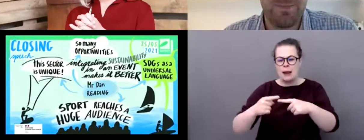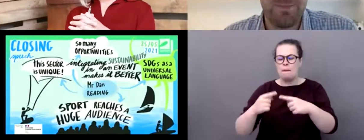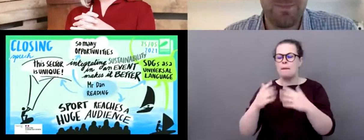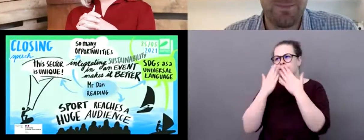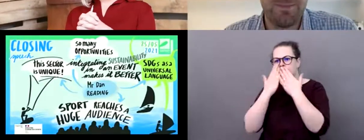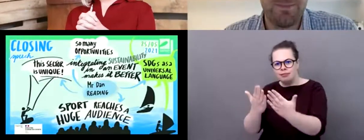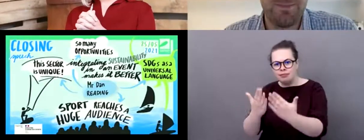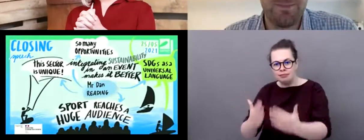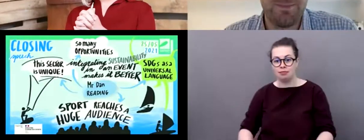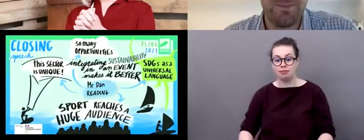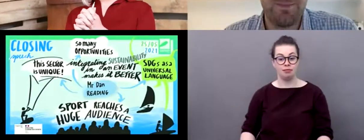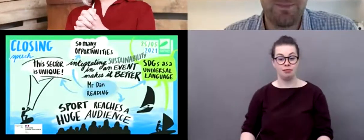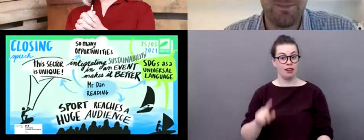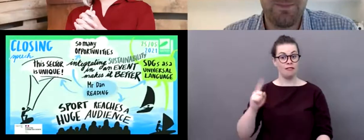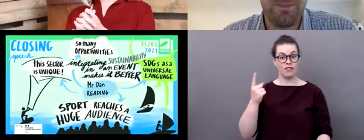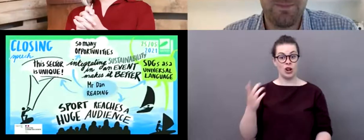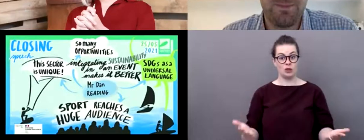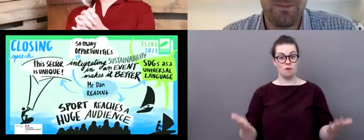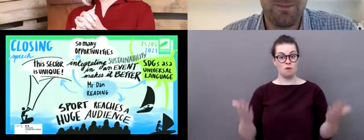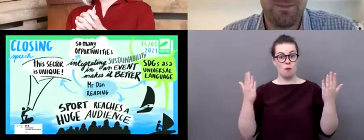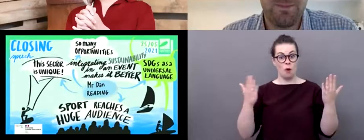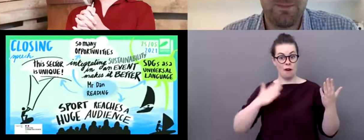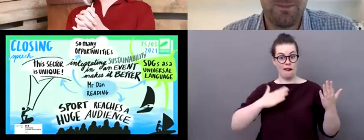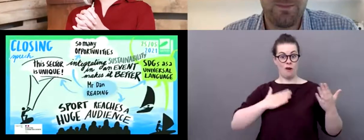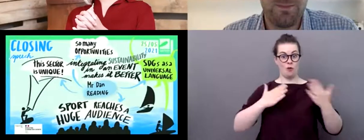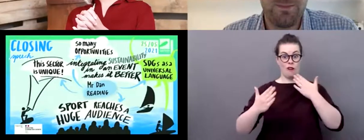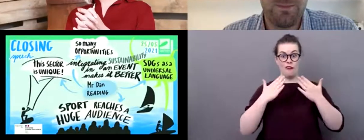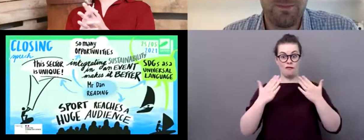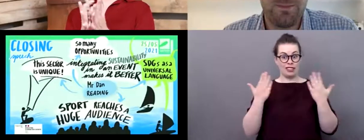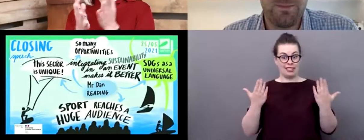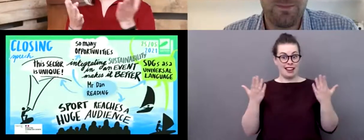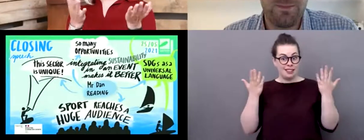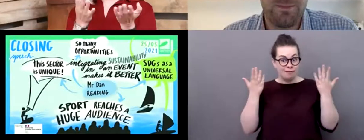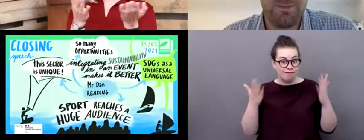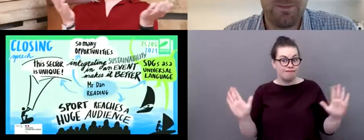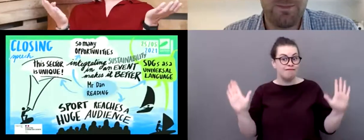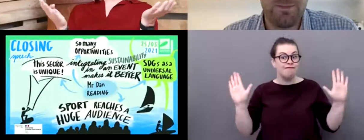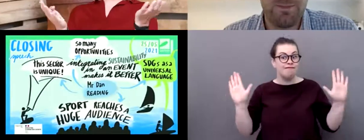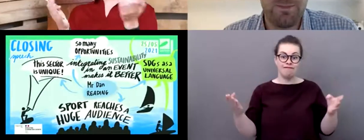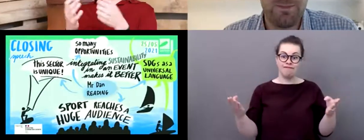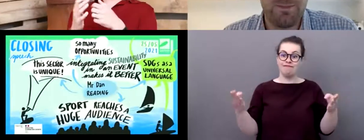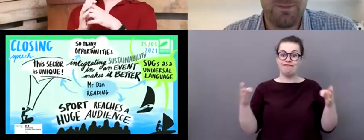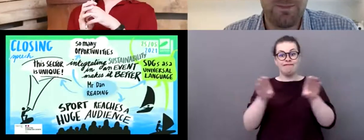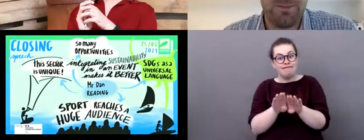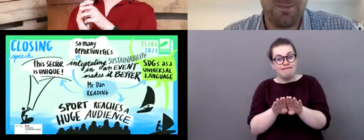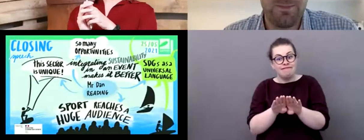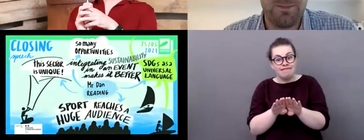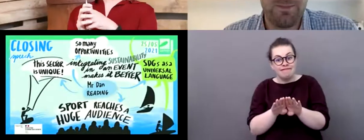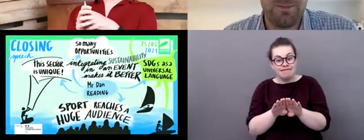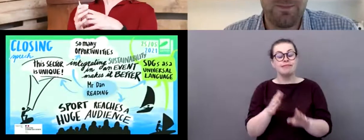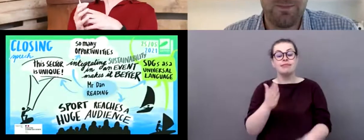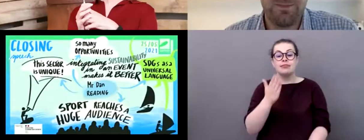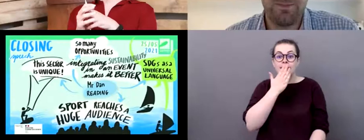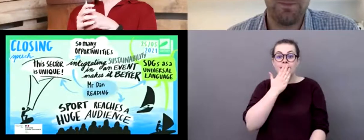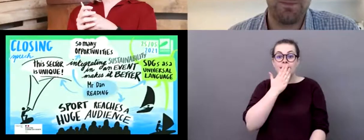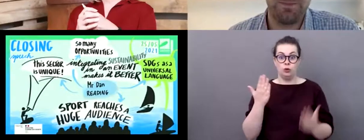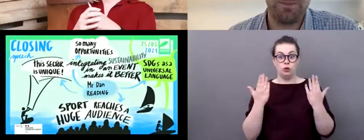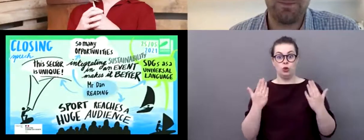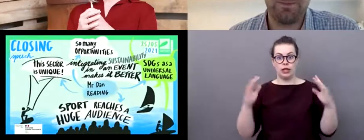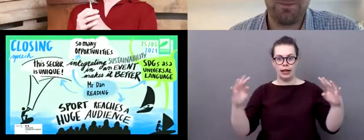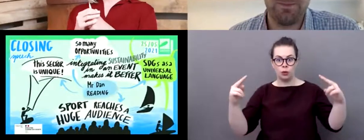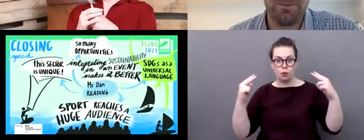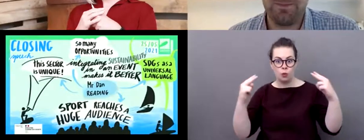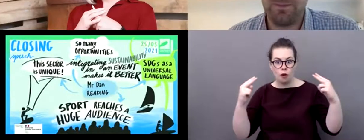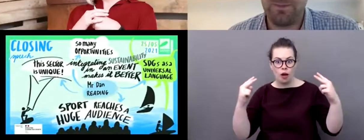first morning of the, of the conference. Thank you so much for following us, uh, today. Thank you so